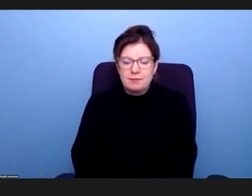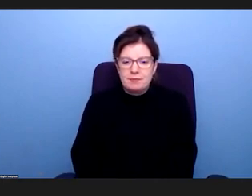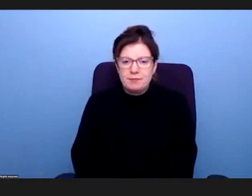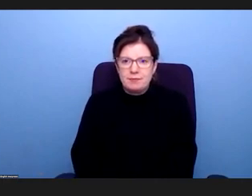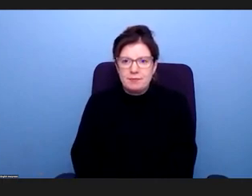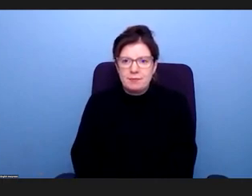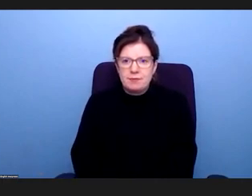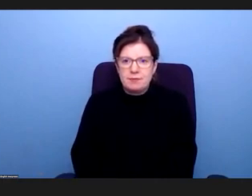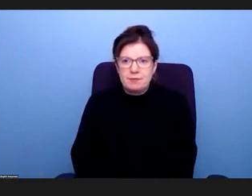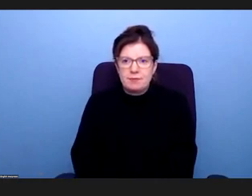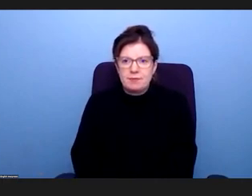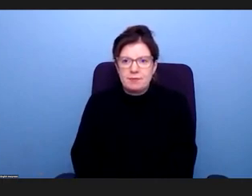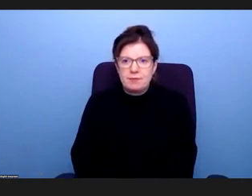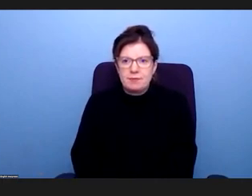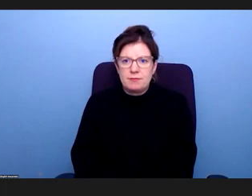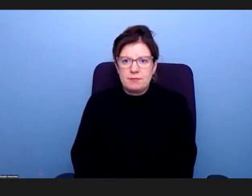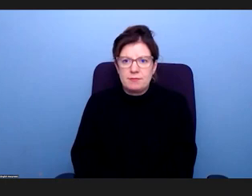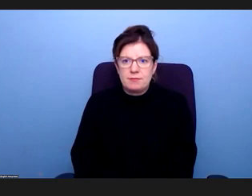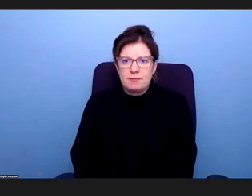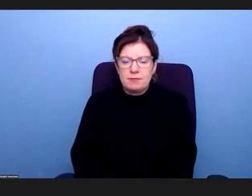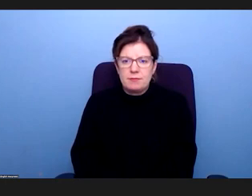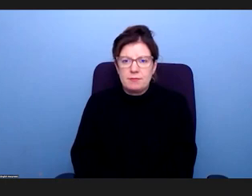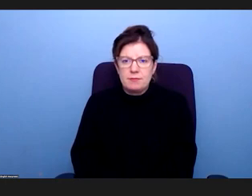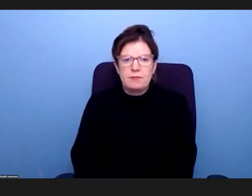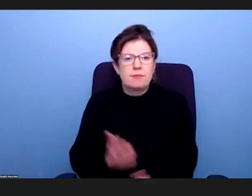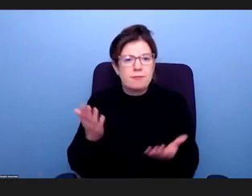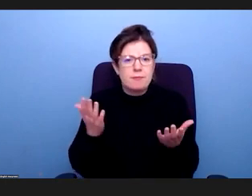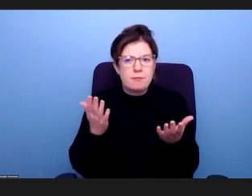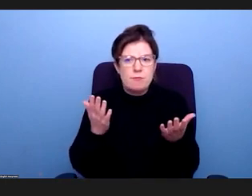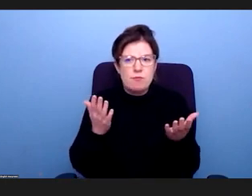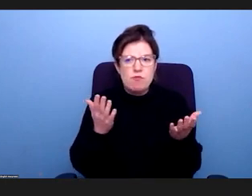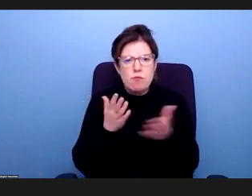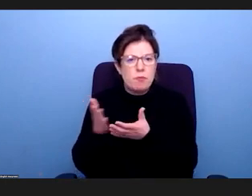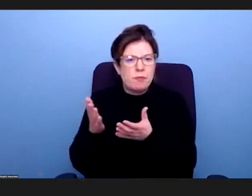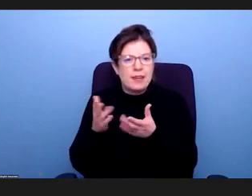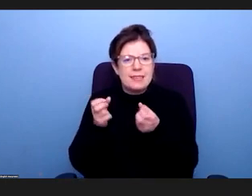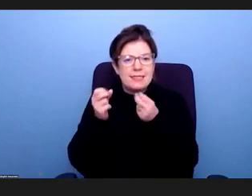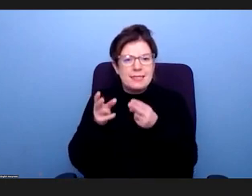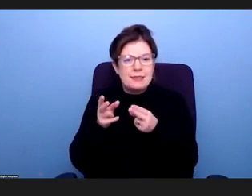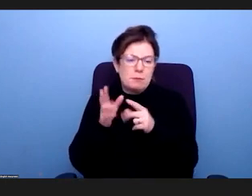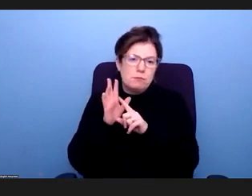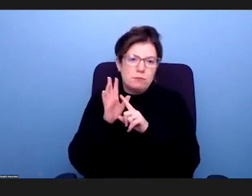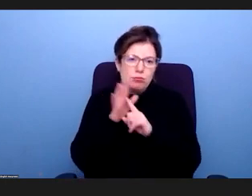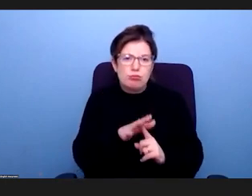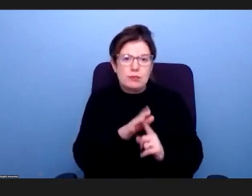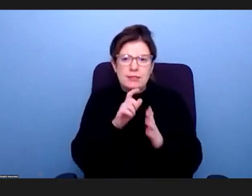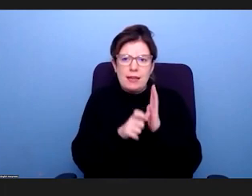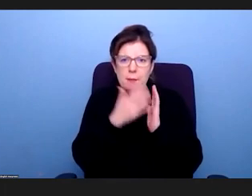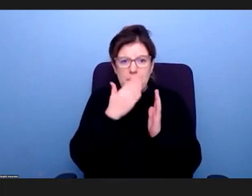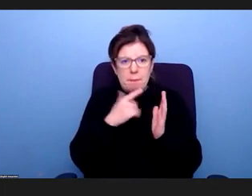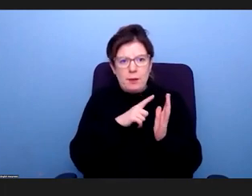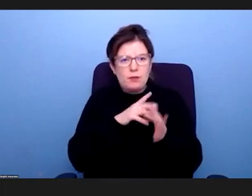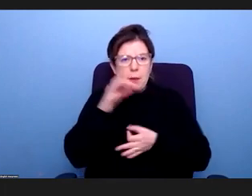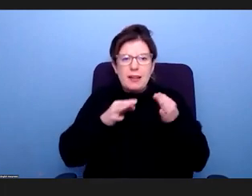Yeah. Well, my point was about the fact that the, the system is, is with the gains disabled people because of the neoliberal